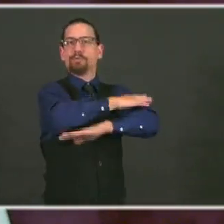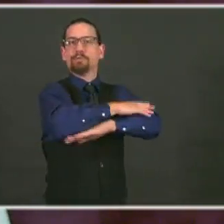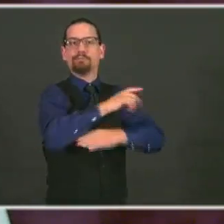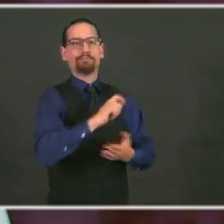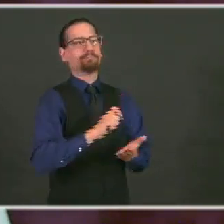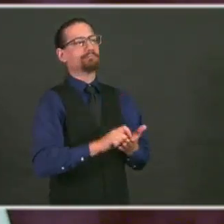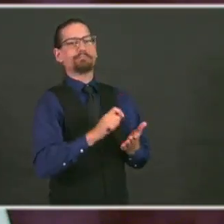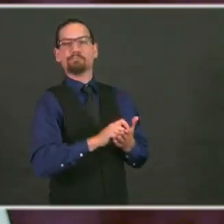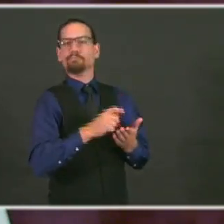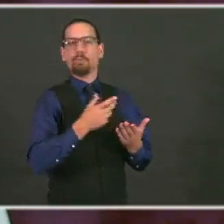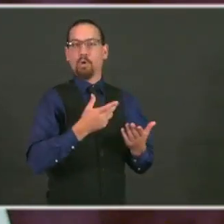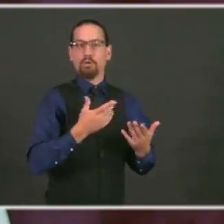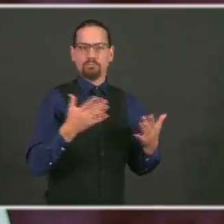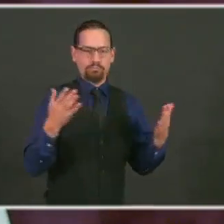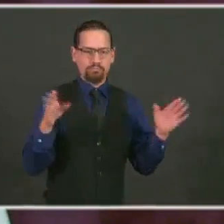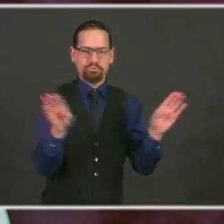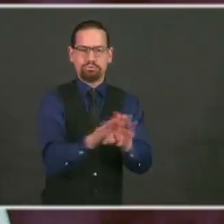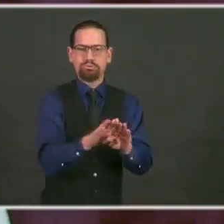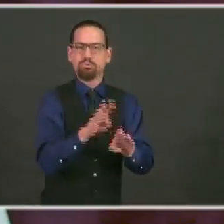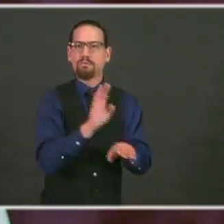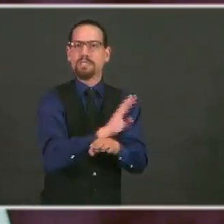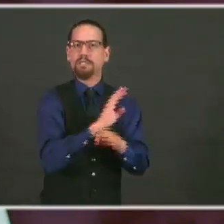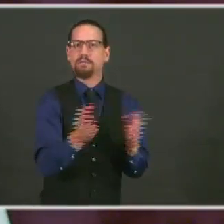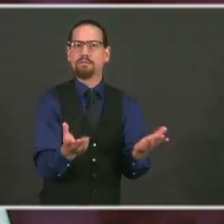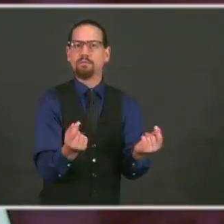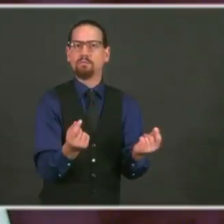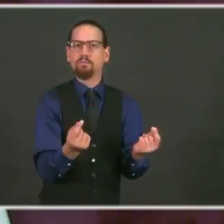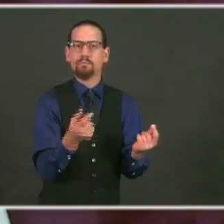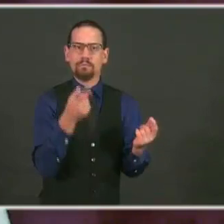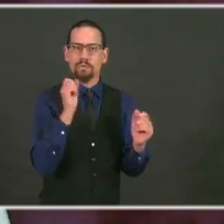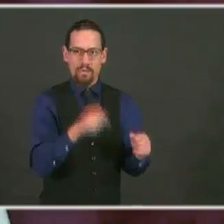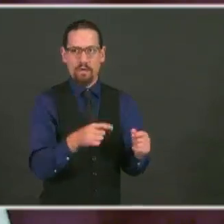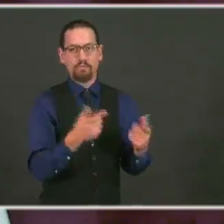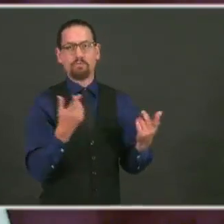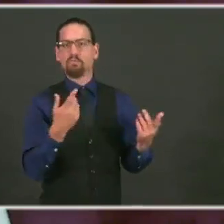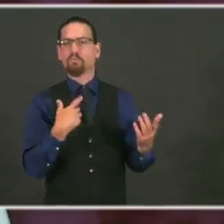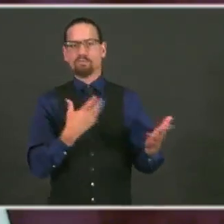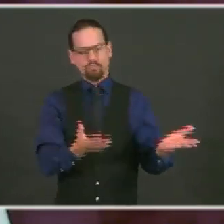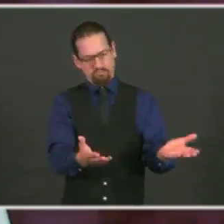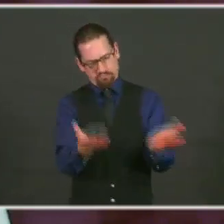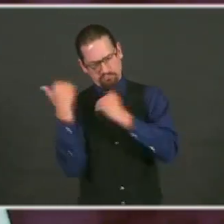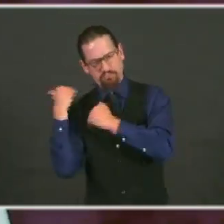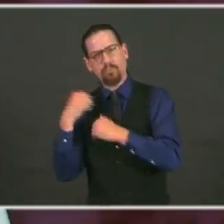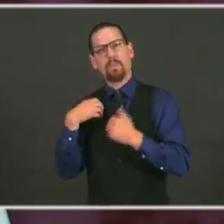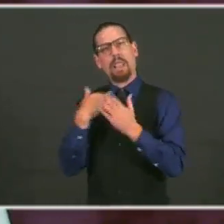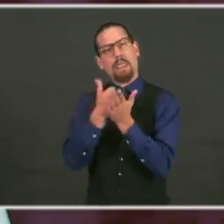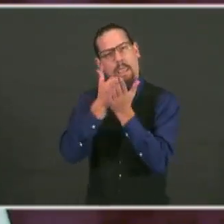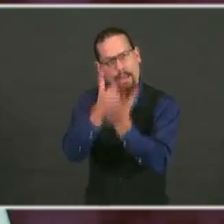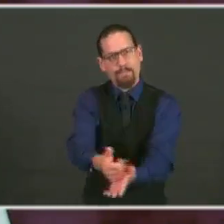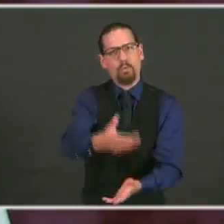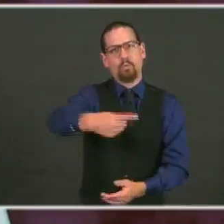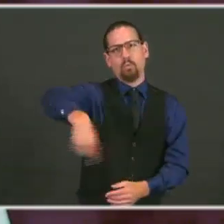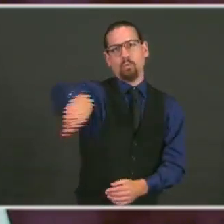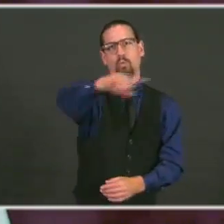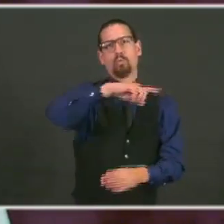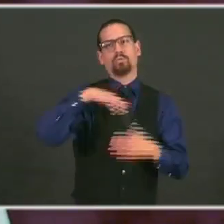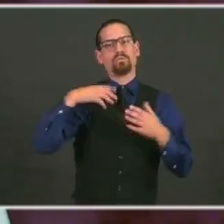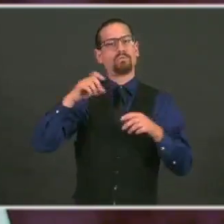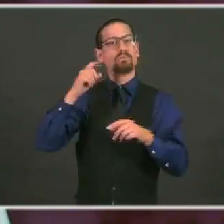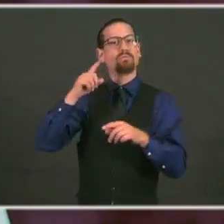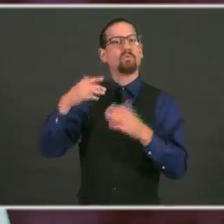want to be there for you and help you to get a job, to get a good job, and to get the training you need in order to get that job.